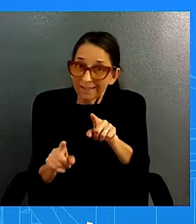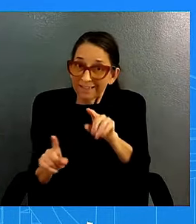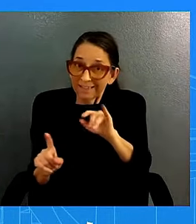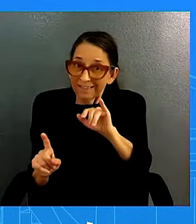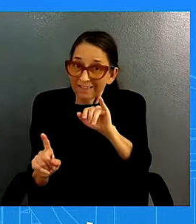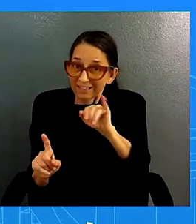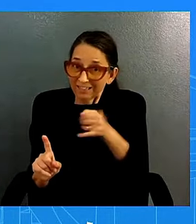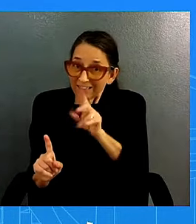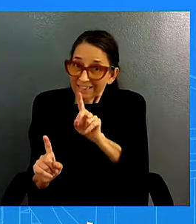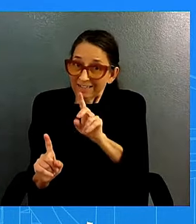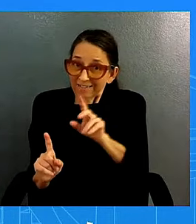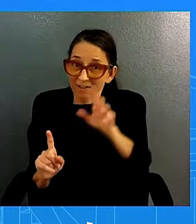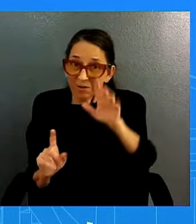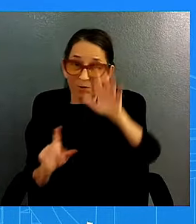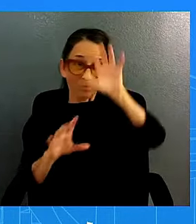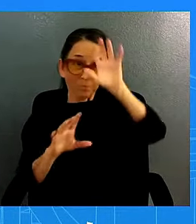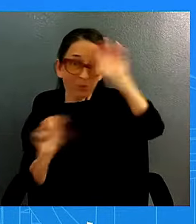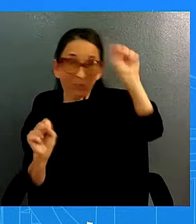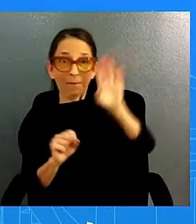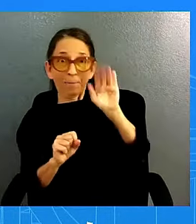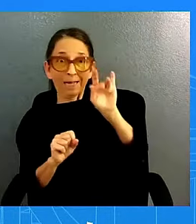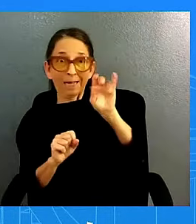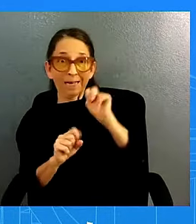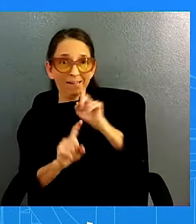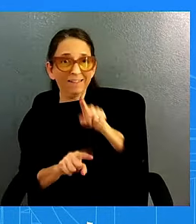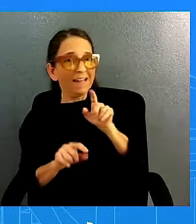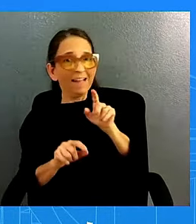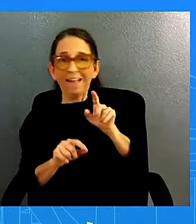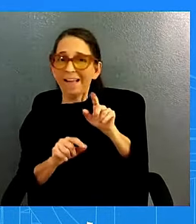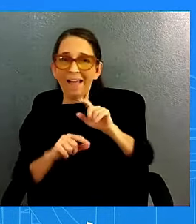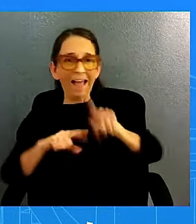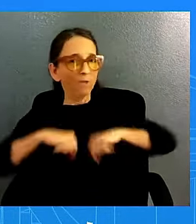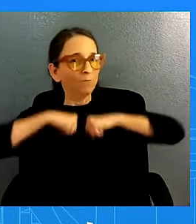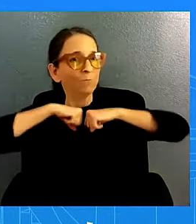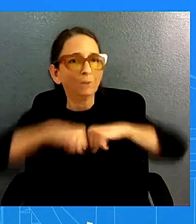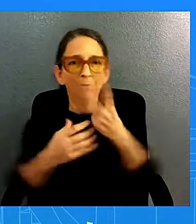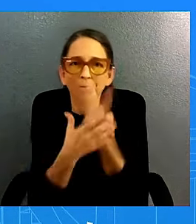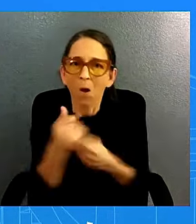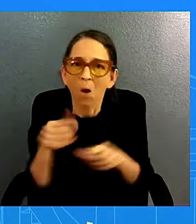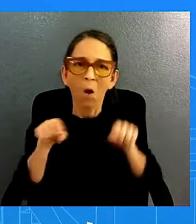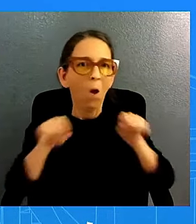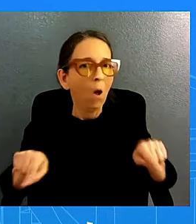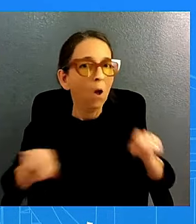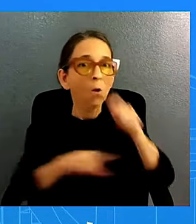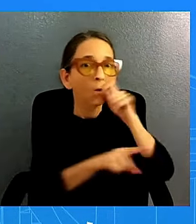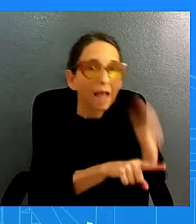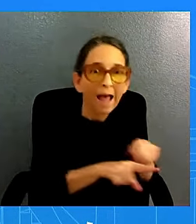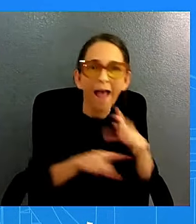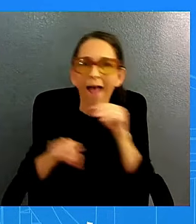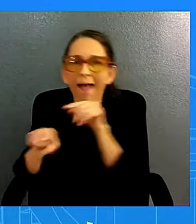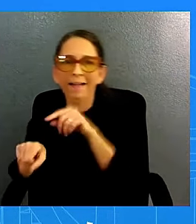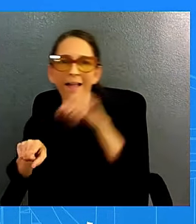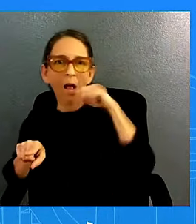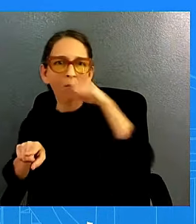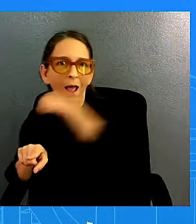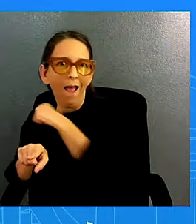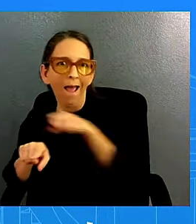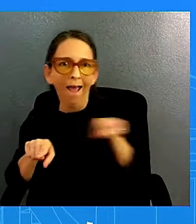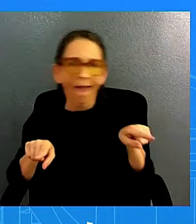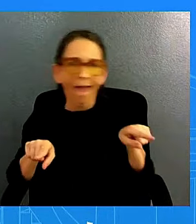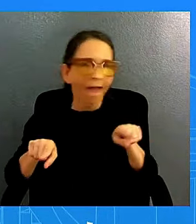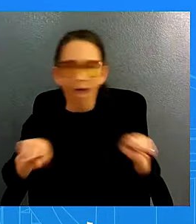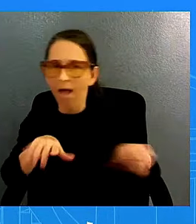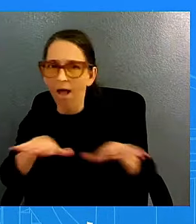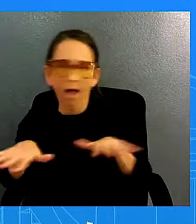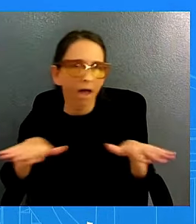protect ukraine and taiwan at the same time look um i'm not going to go into everything